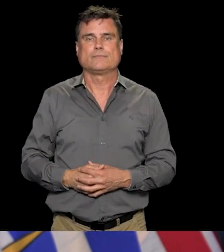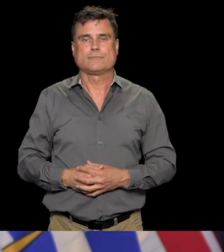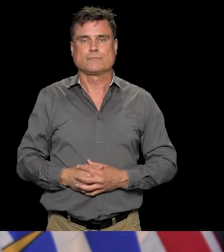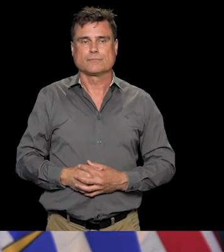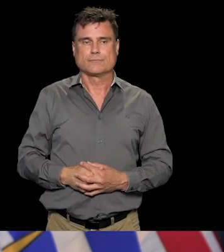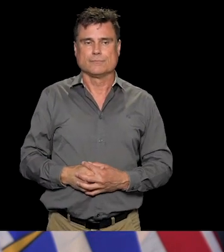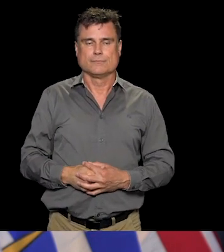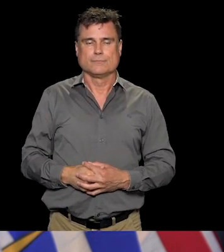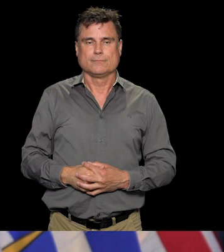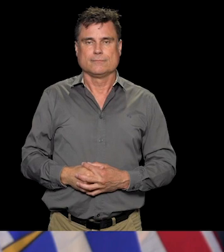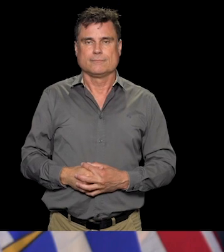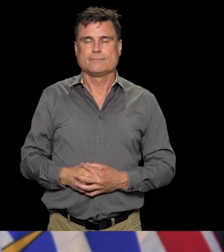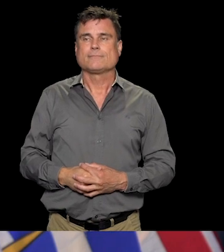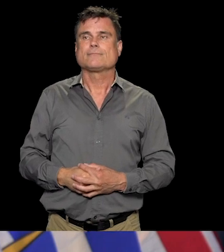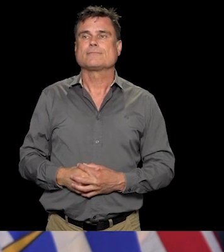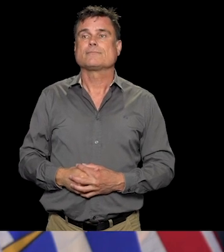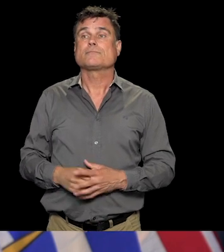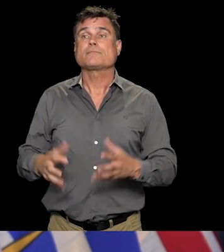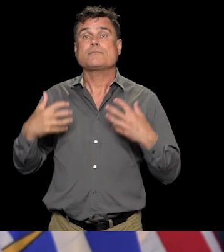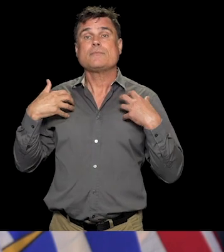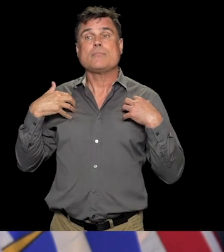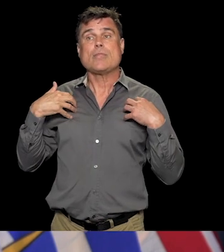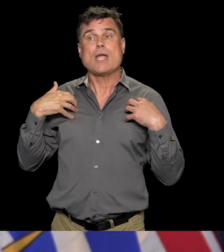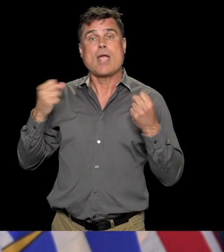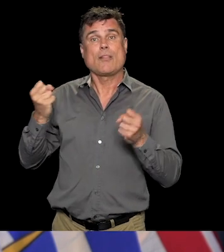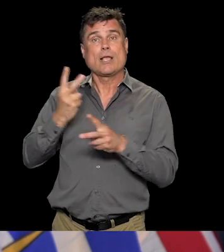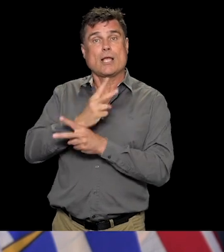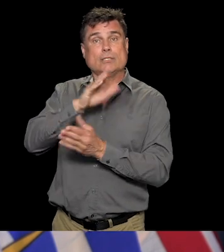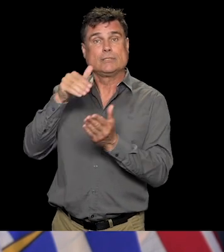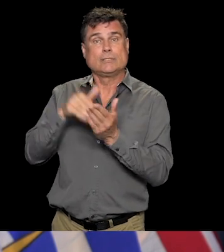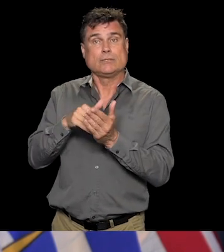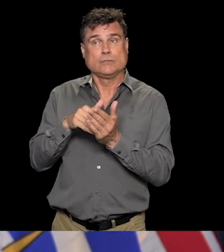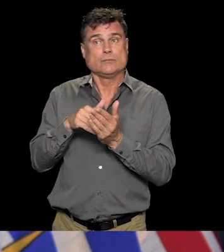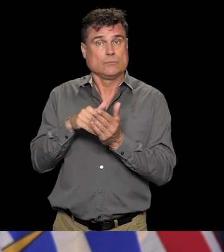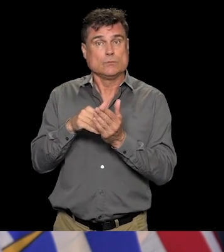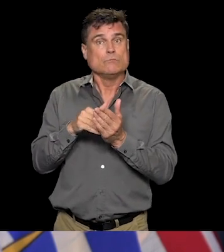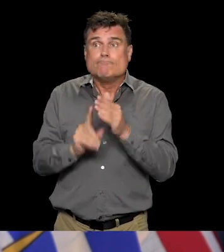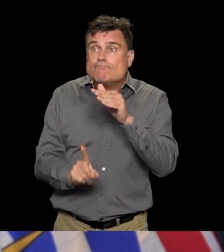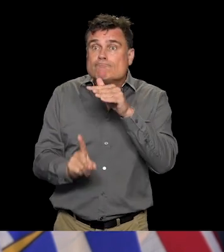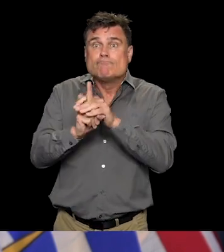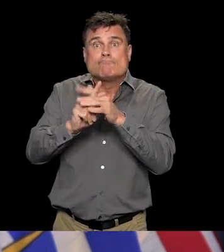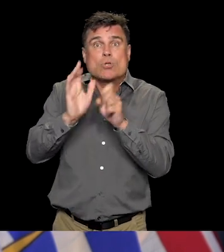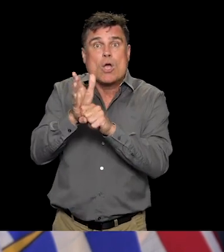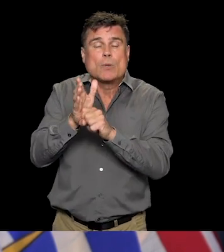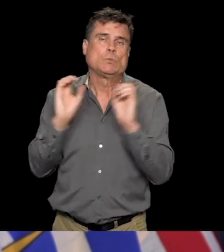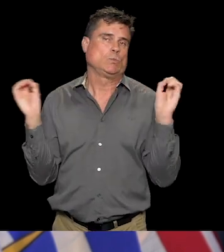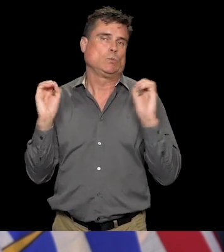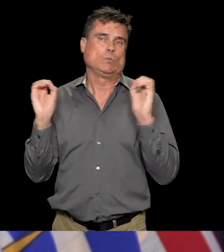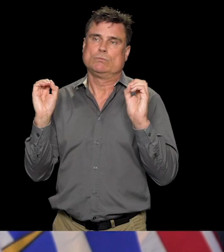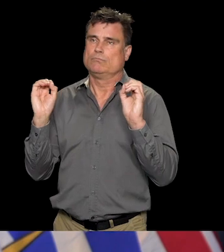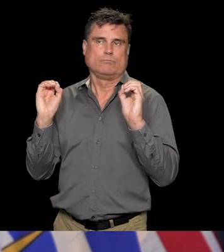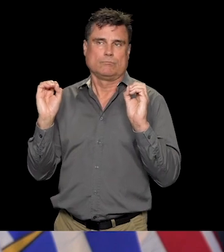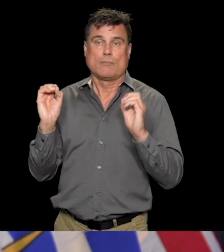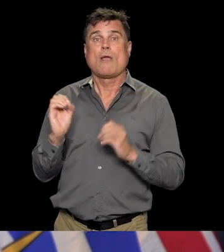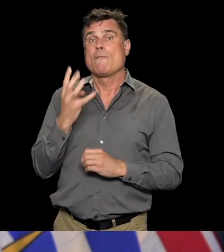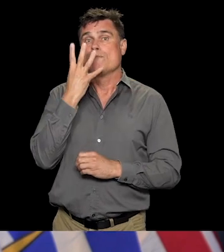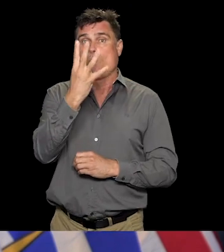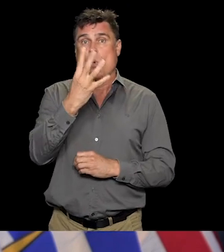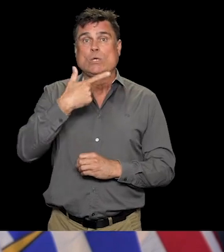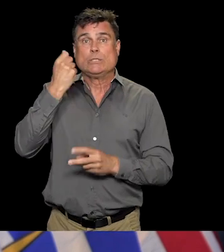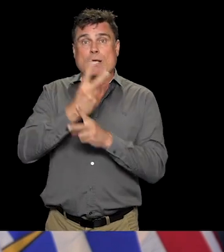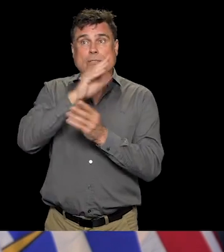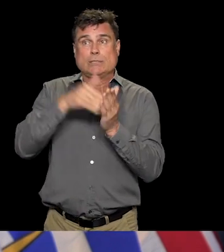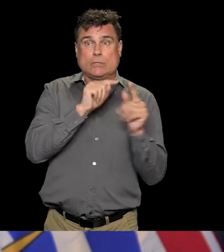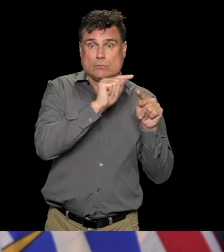Region. There are no new health care outbreaks. We continue to have four active outbreaks in our health care system in long-term